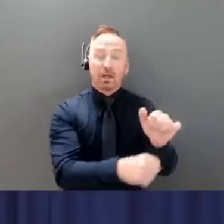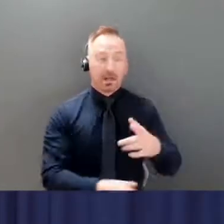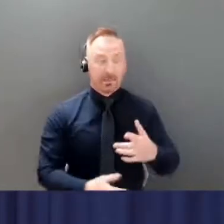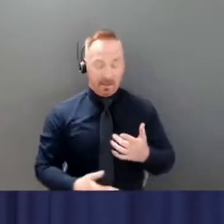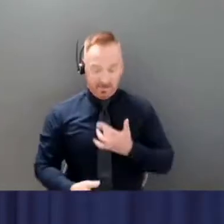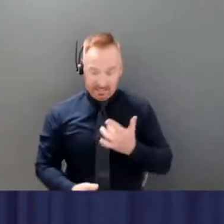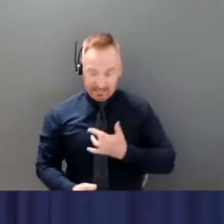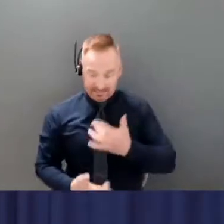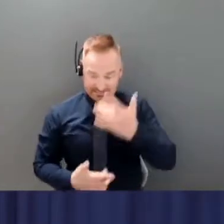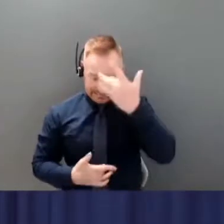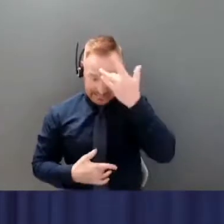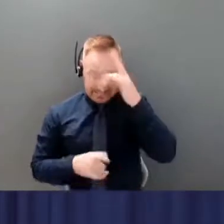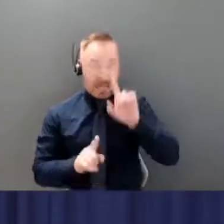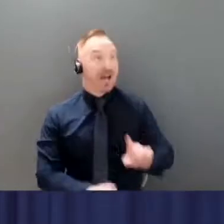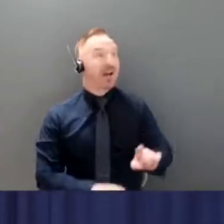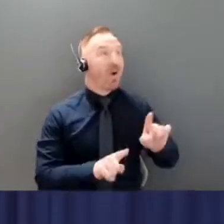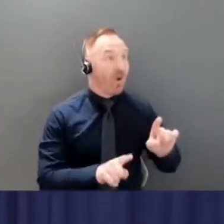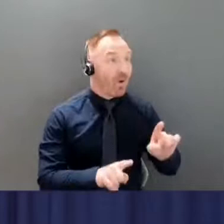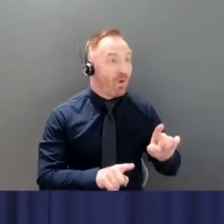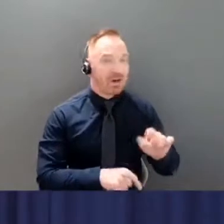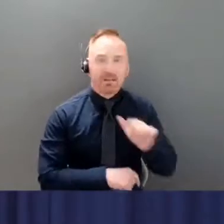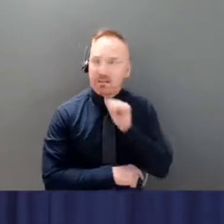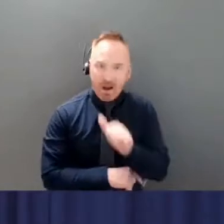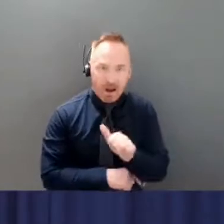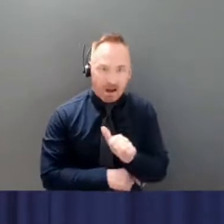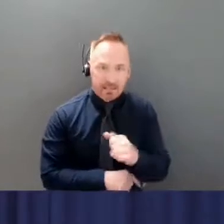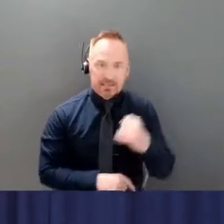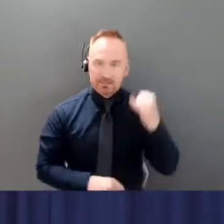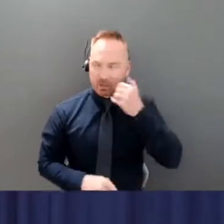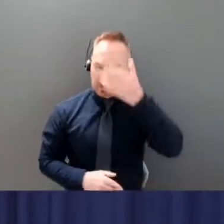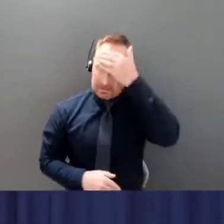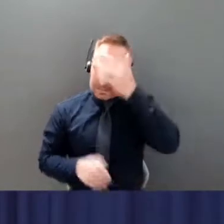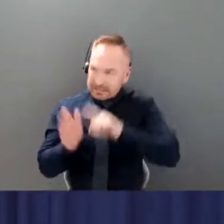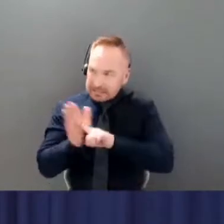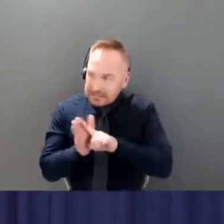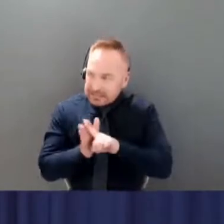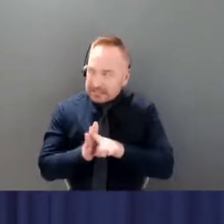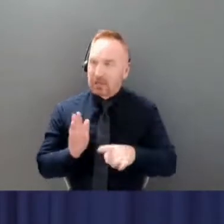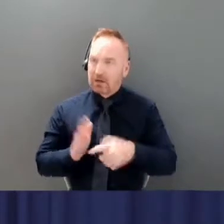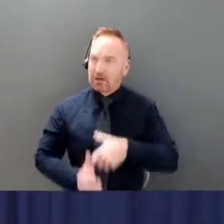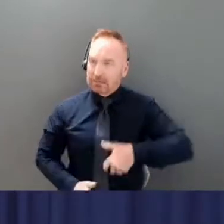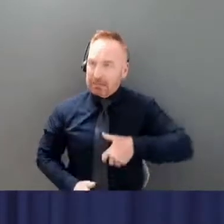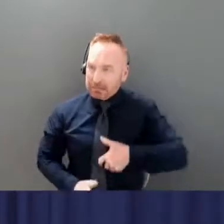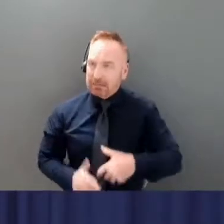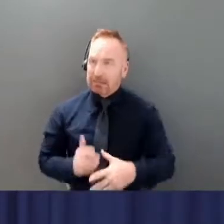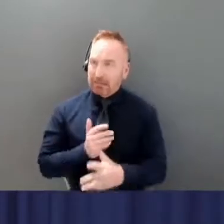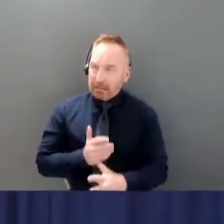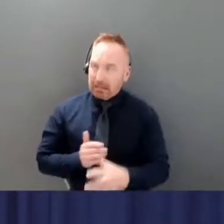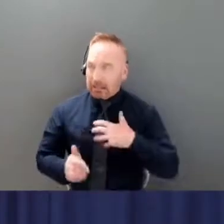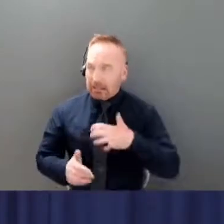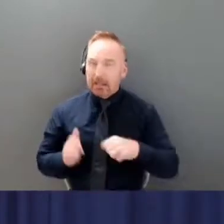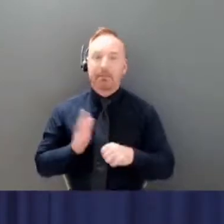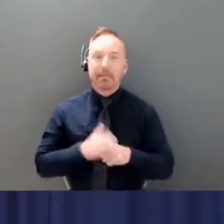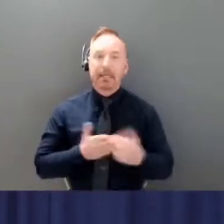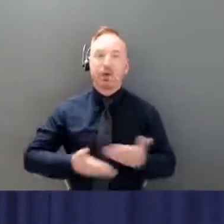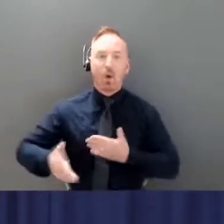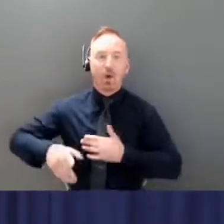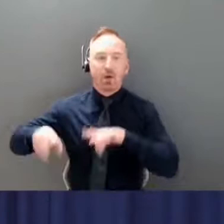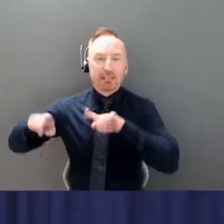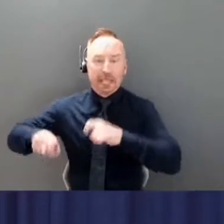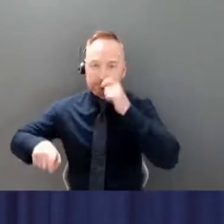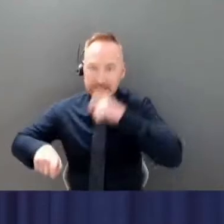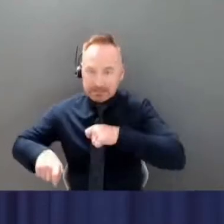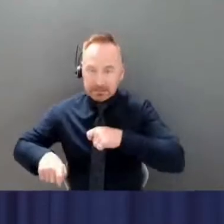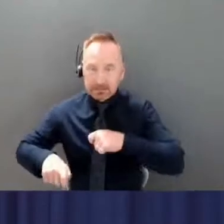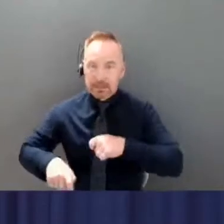If you have symptoms, get tested. Don't go to work. Don't socialize. And don't go